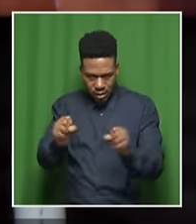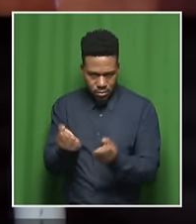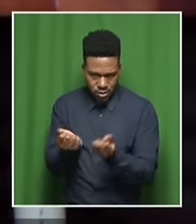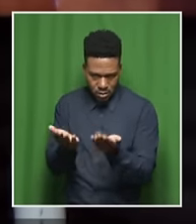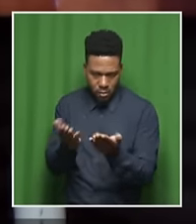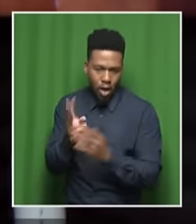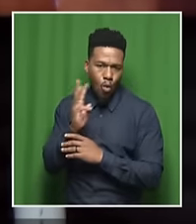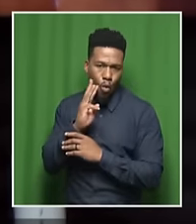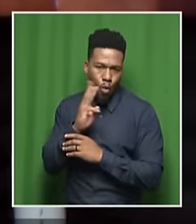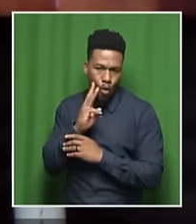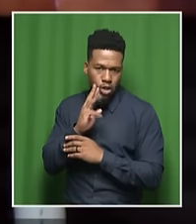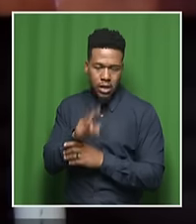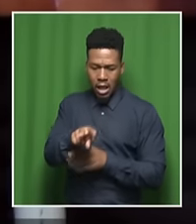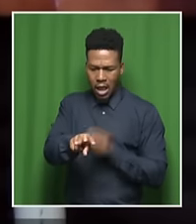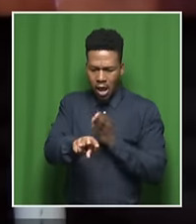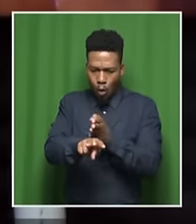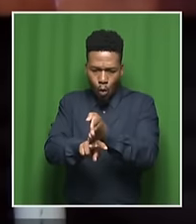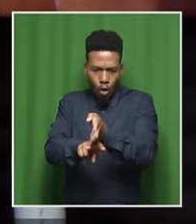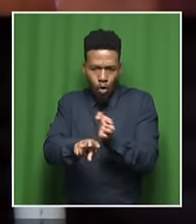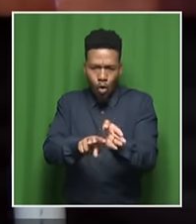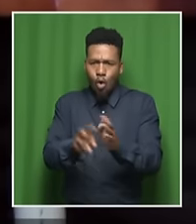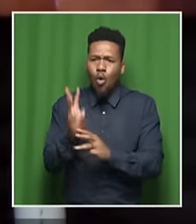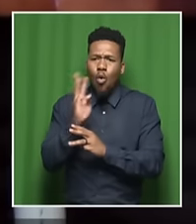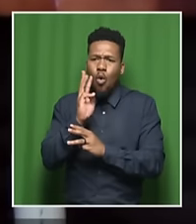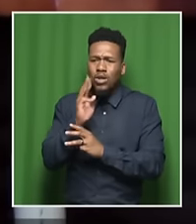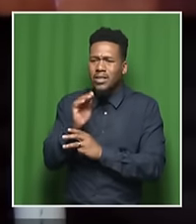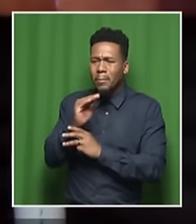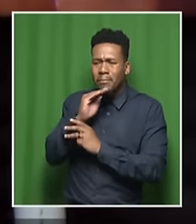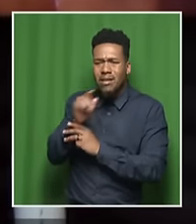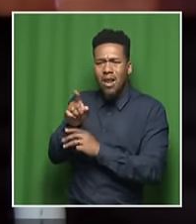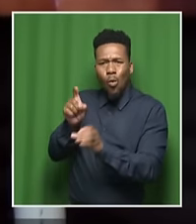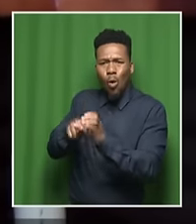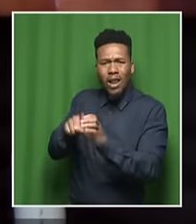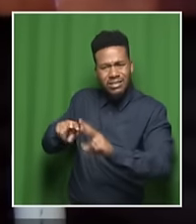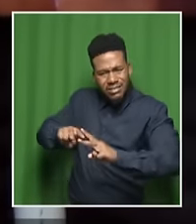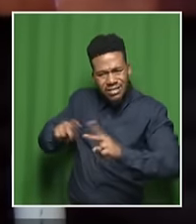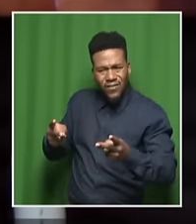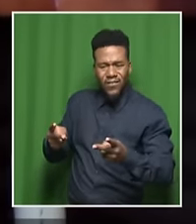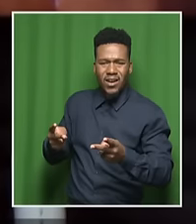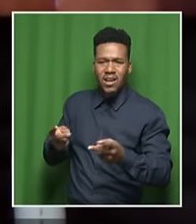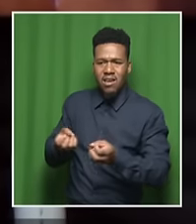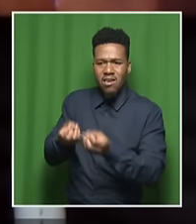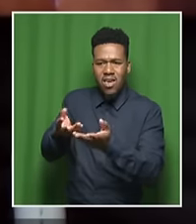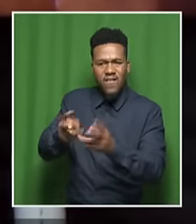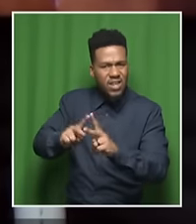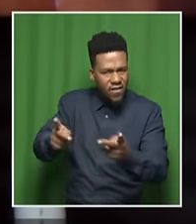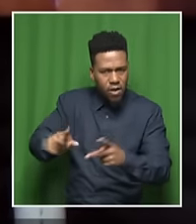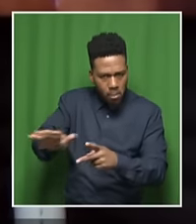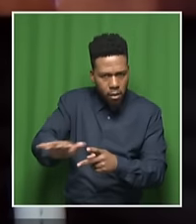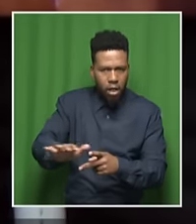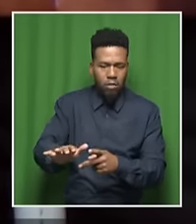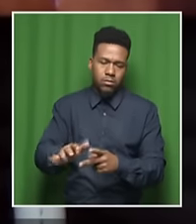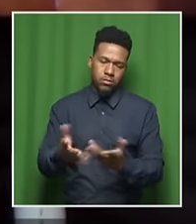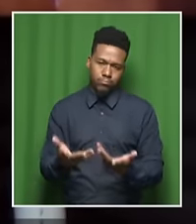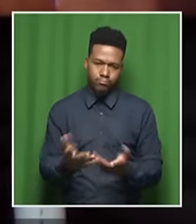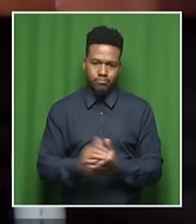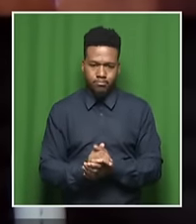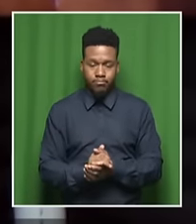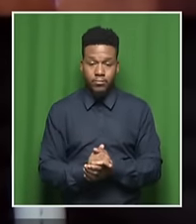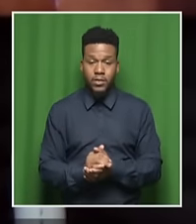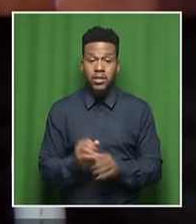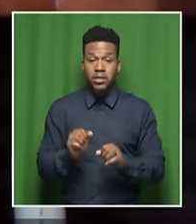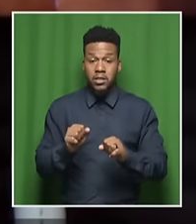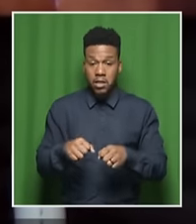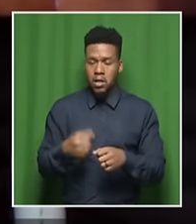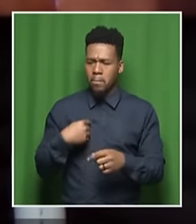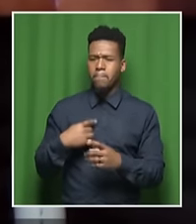and different prices available for different purposes. So at that point in time, I was talking with